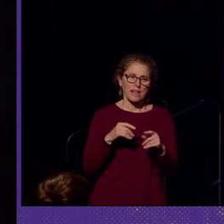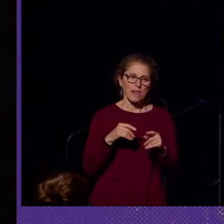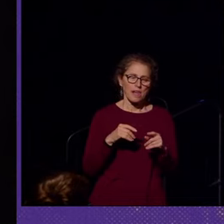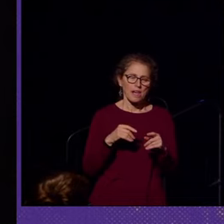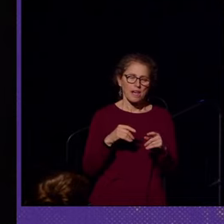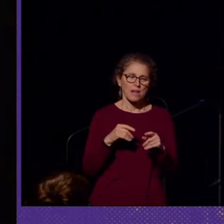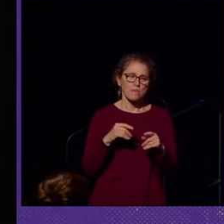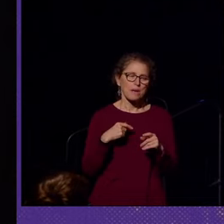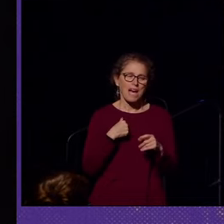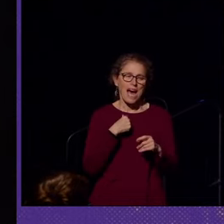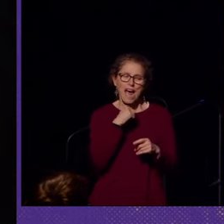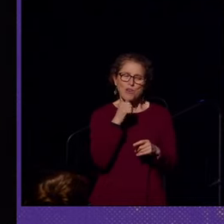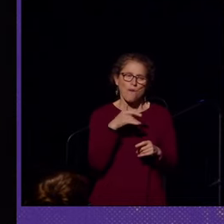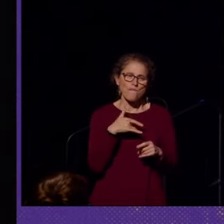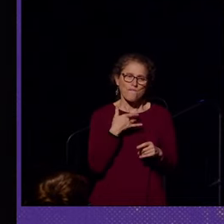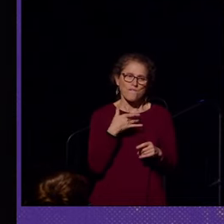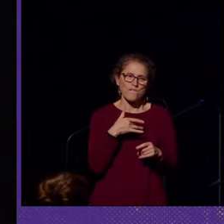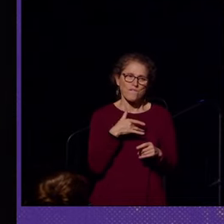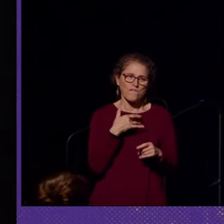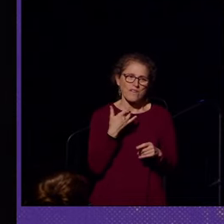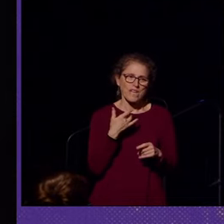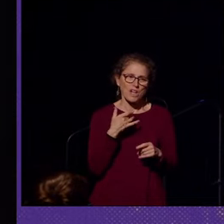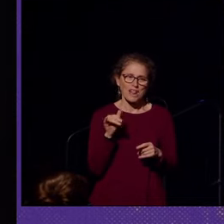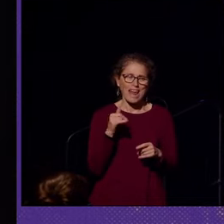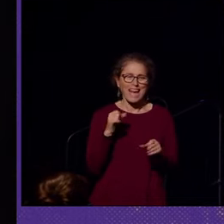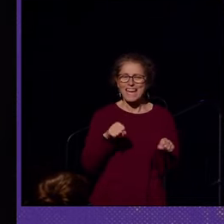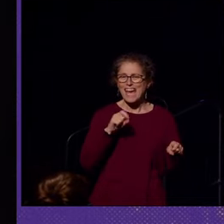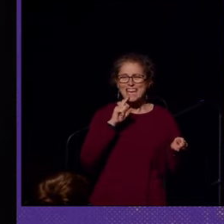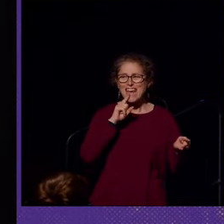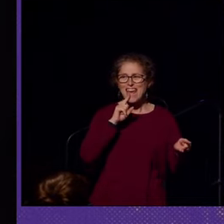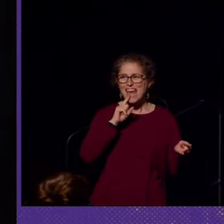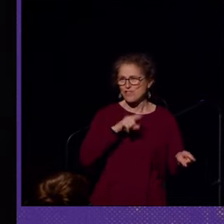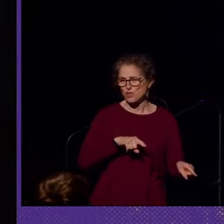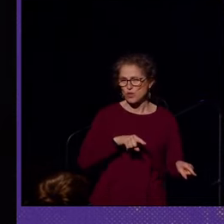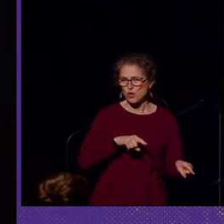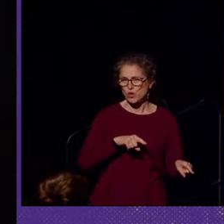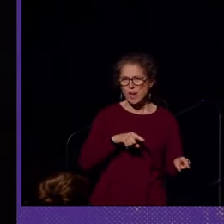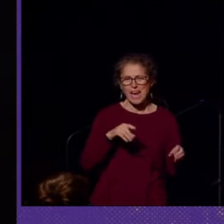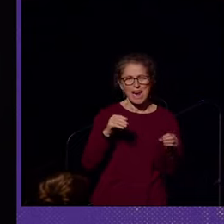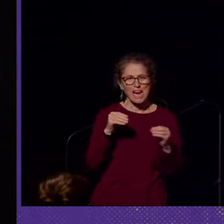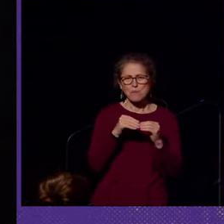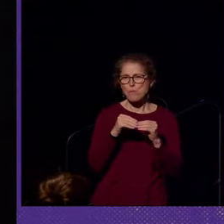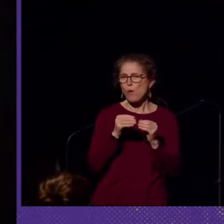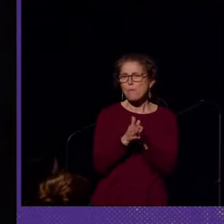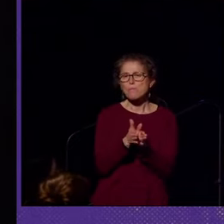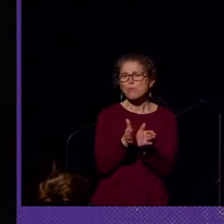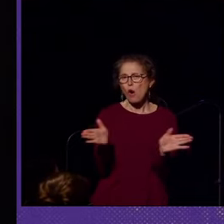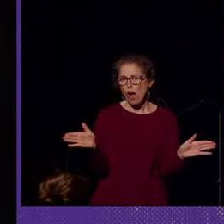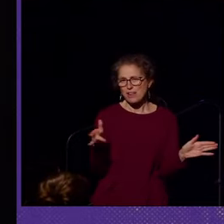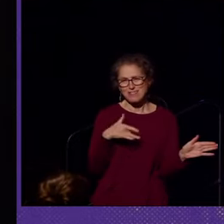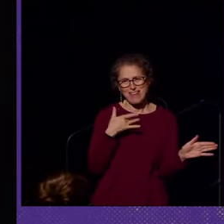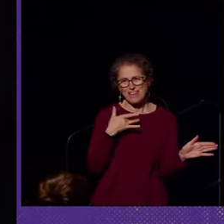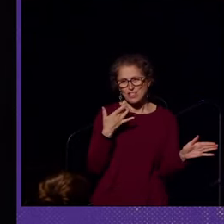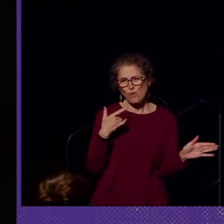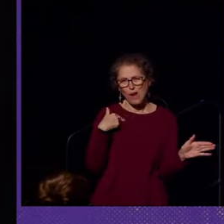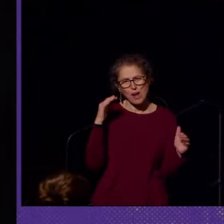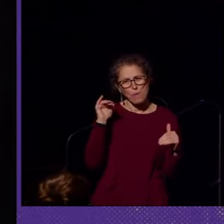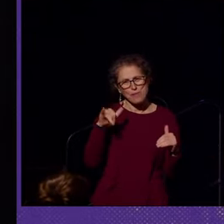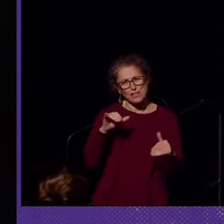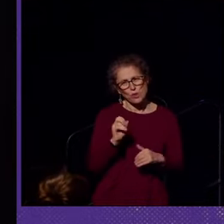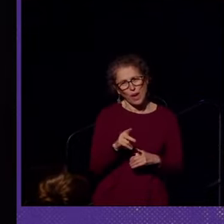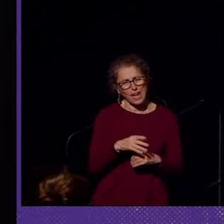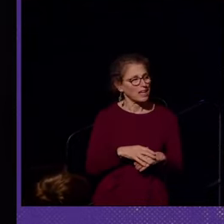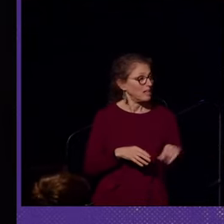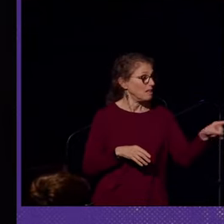But I don't feel like I can answer in a more broad sense. So I hope that's okay.